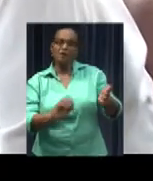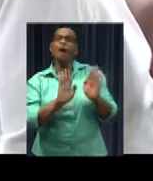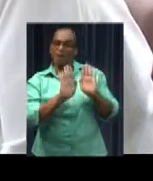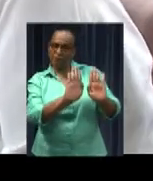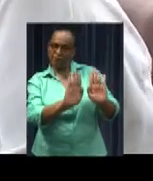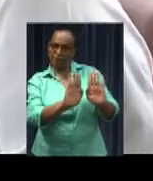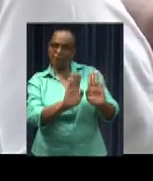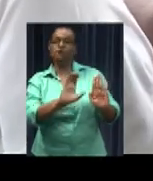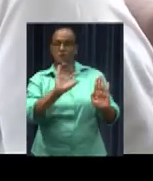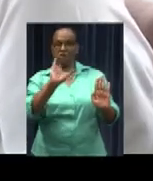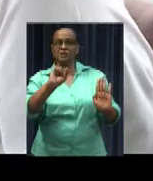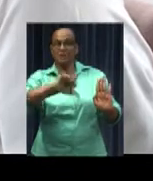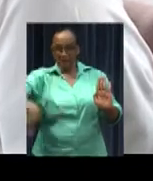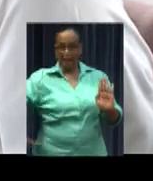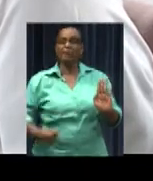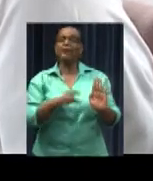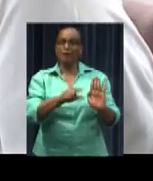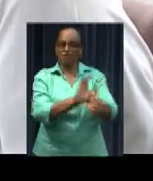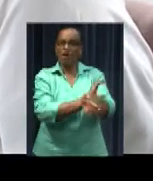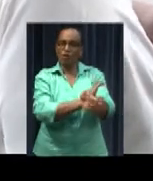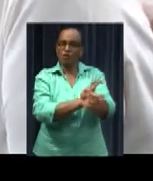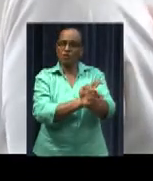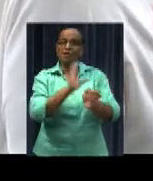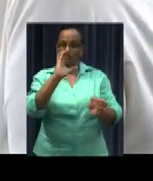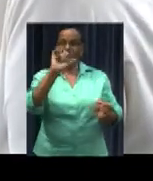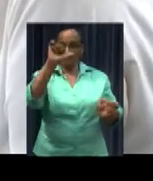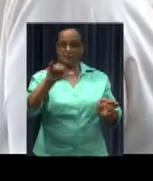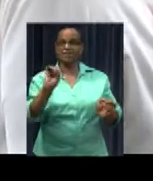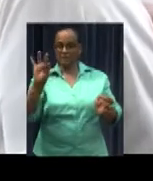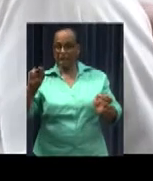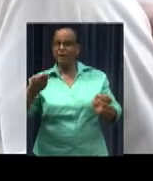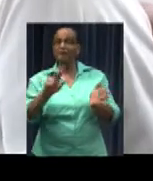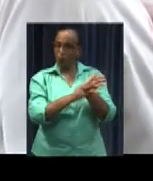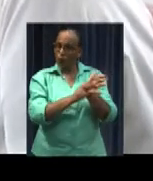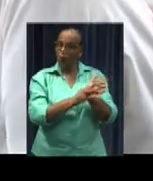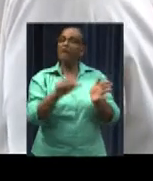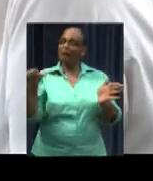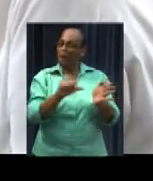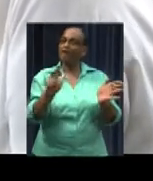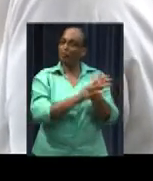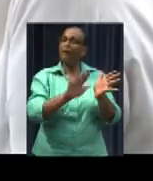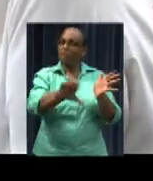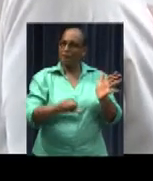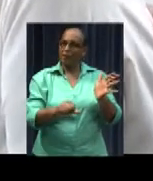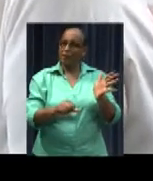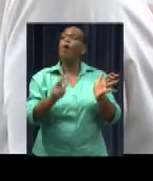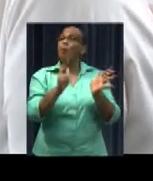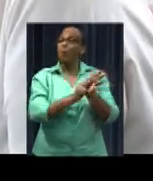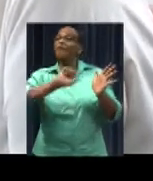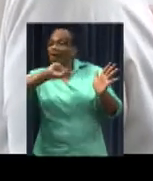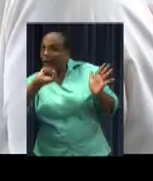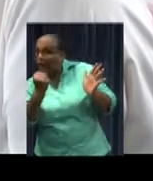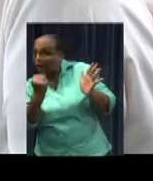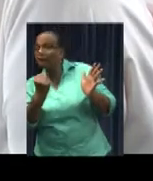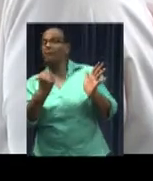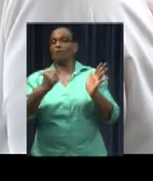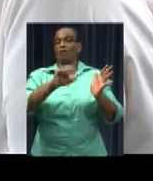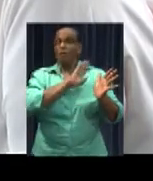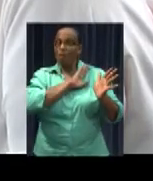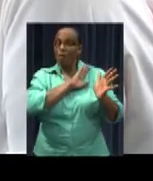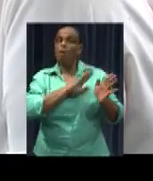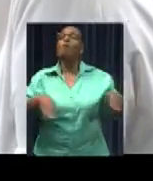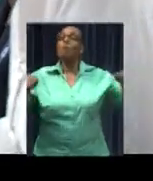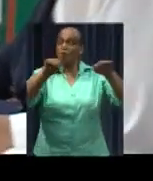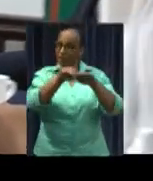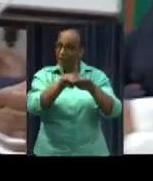against so-called cybercrime. For cybercrime, there will be another separate law. This law also makes it possible